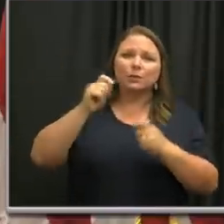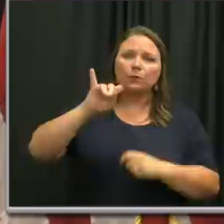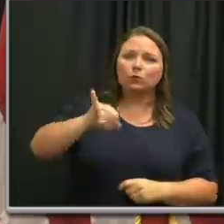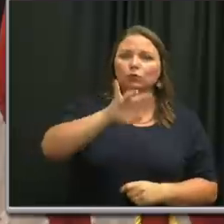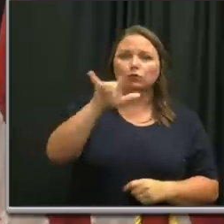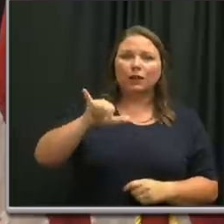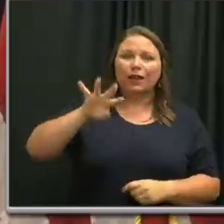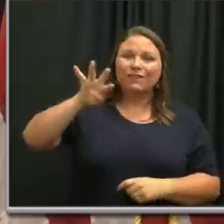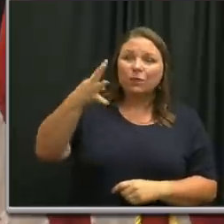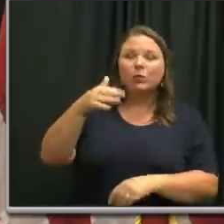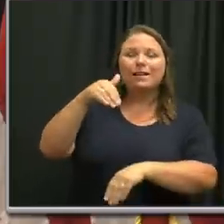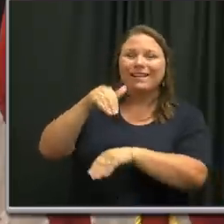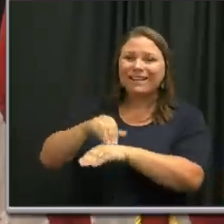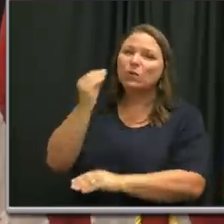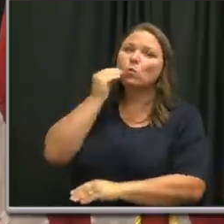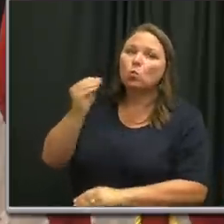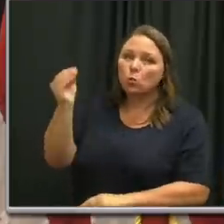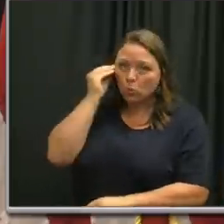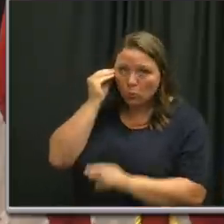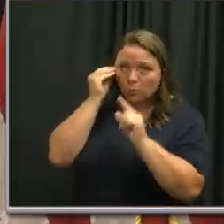July at home this year.